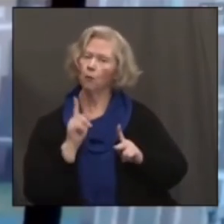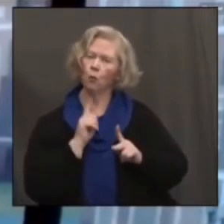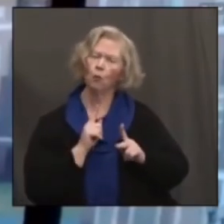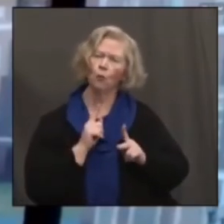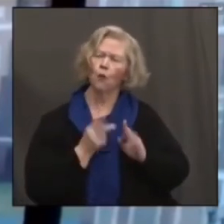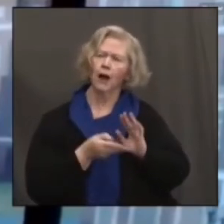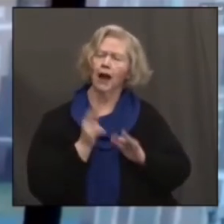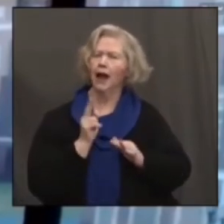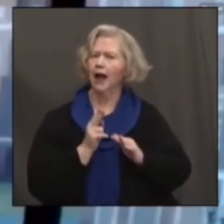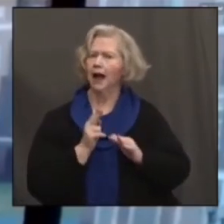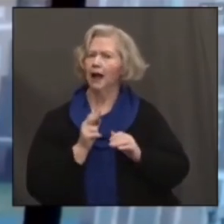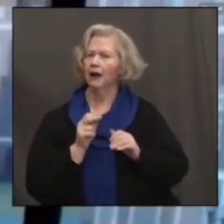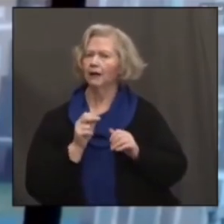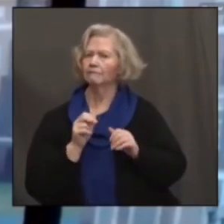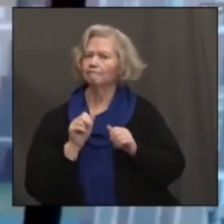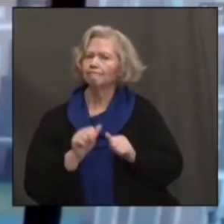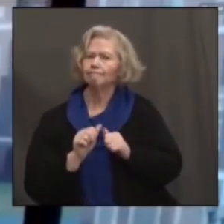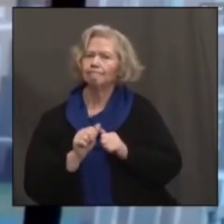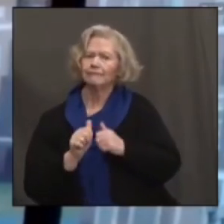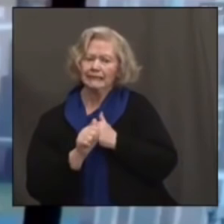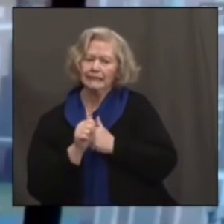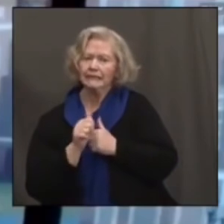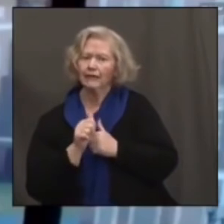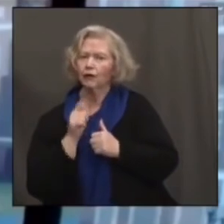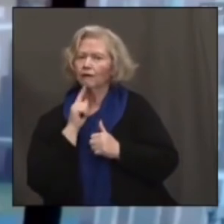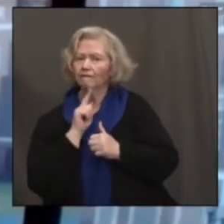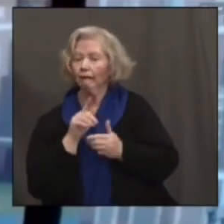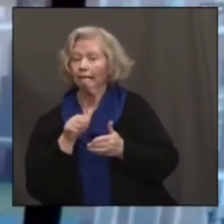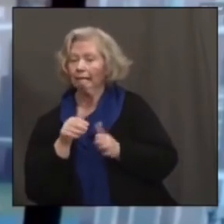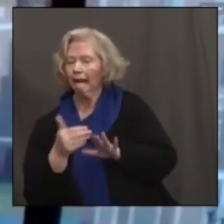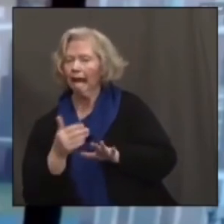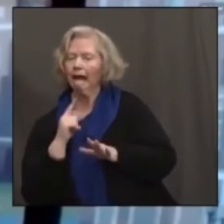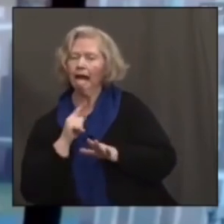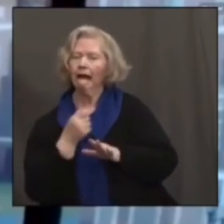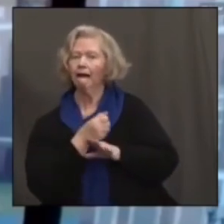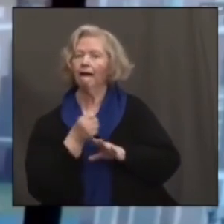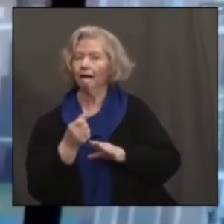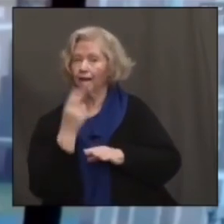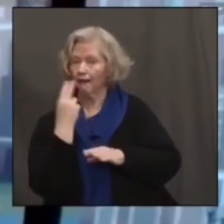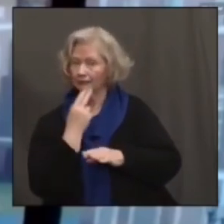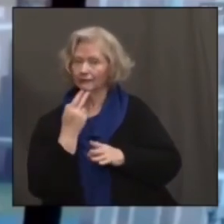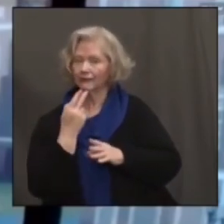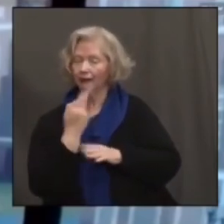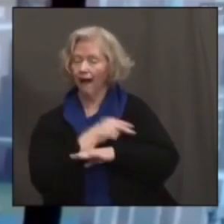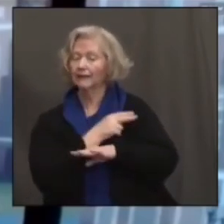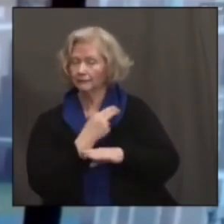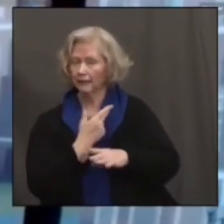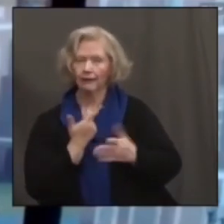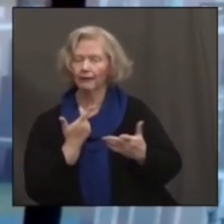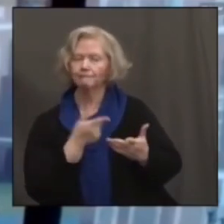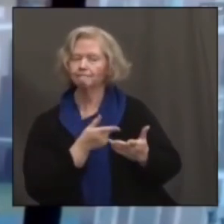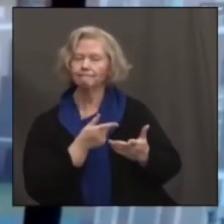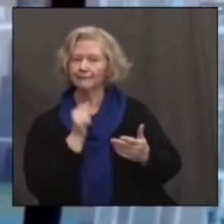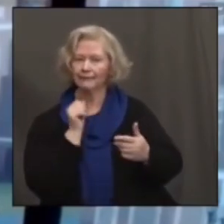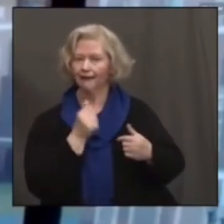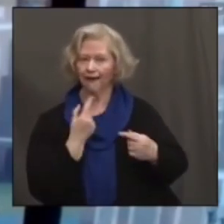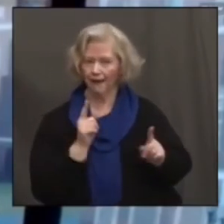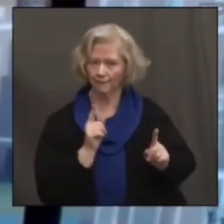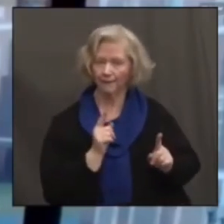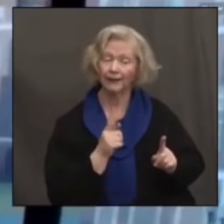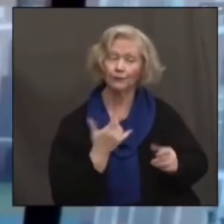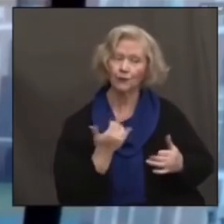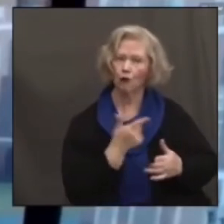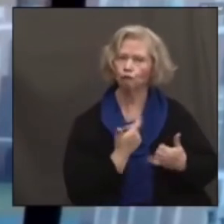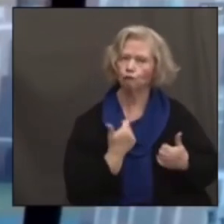for death in hospitalizations. They were not able to do that. And now they're in a situation where they have to kind of play